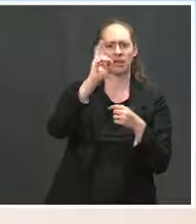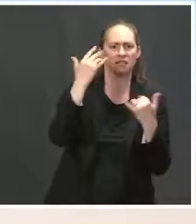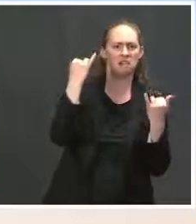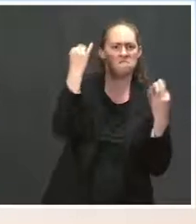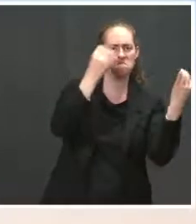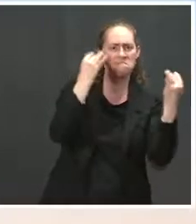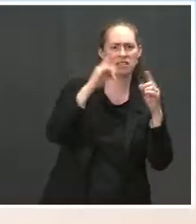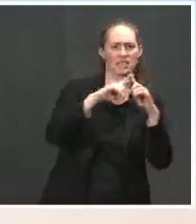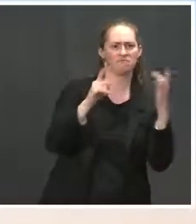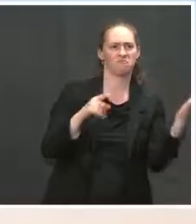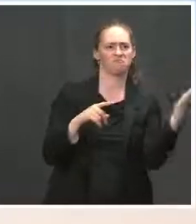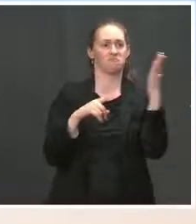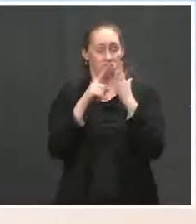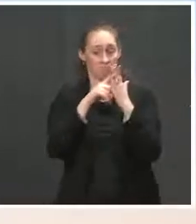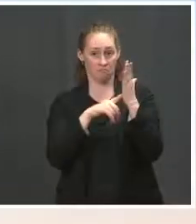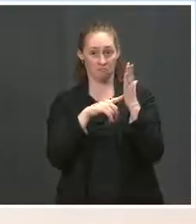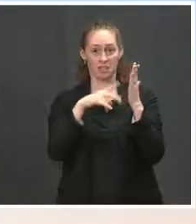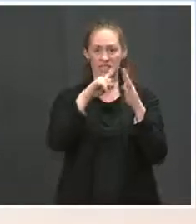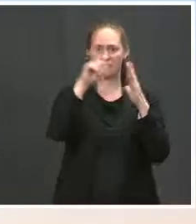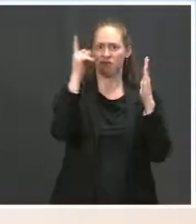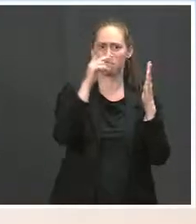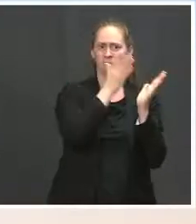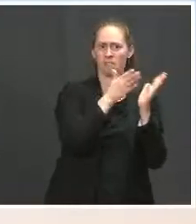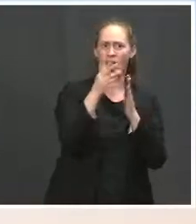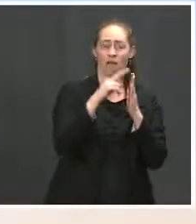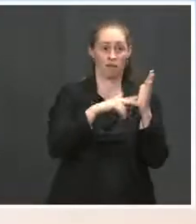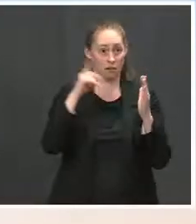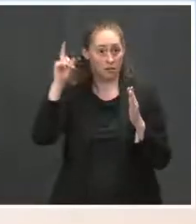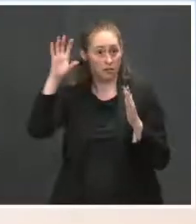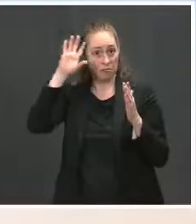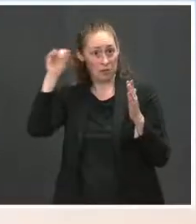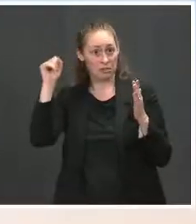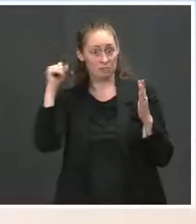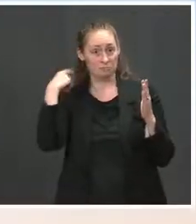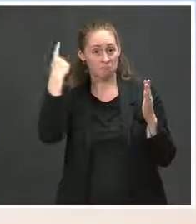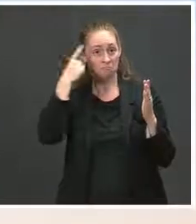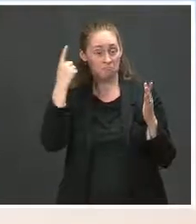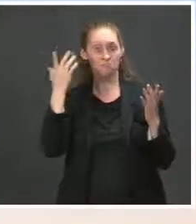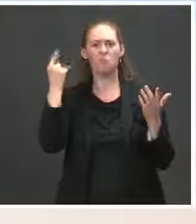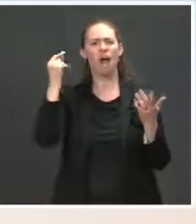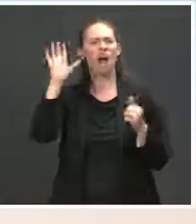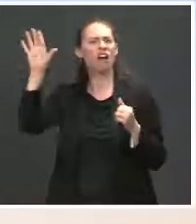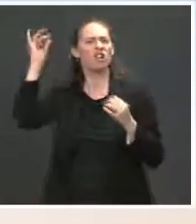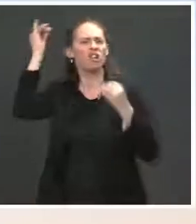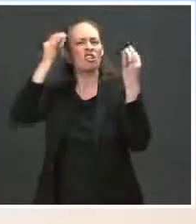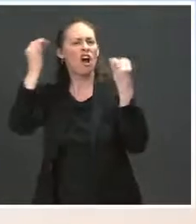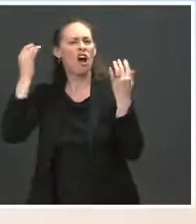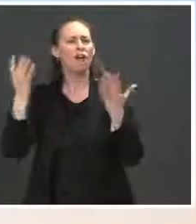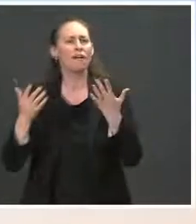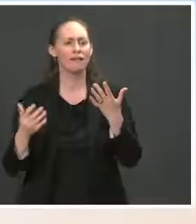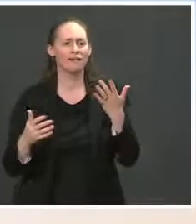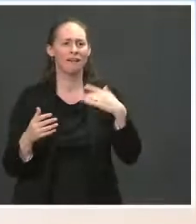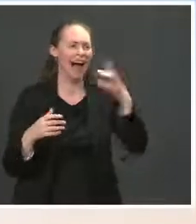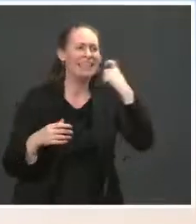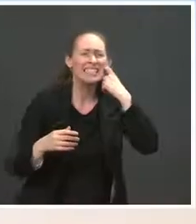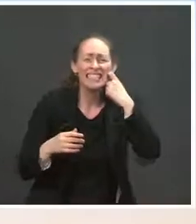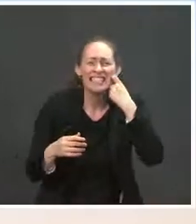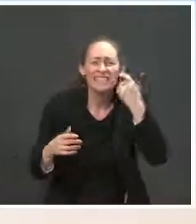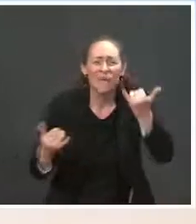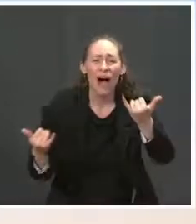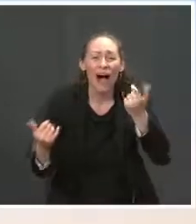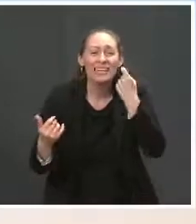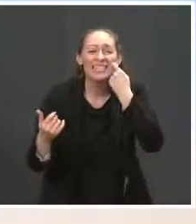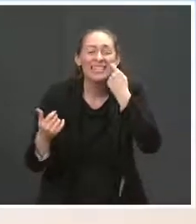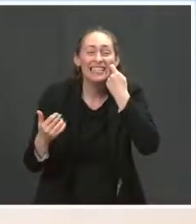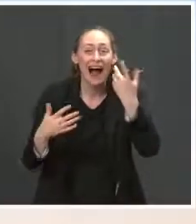does the White House have any public reaction to what they're putting out there? Only Only a day. The on the Republican counteroffer. As we said